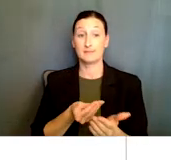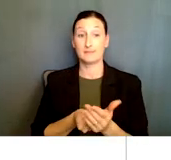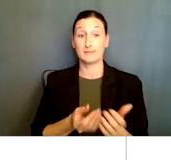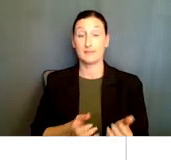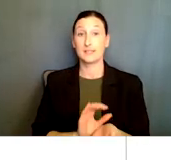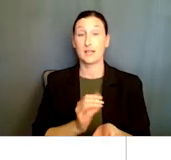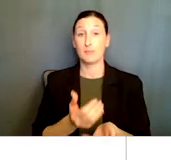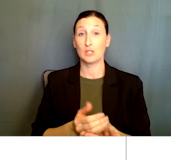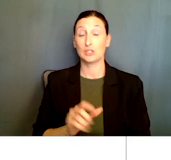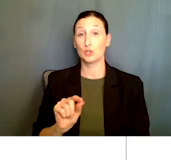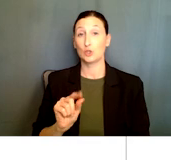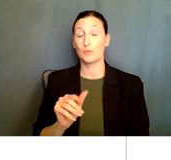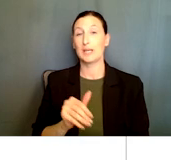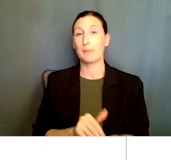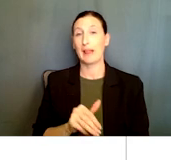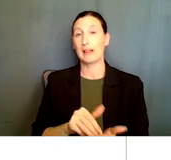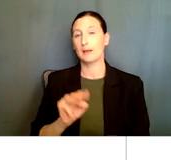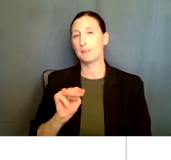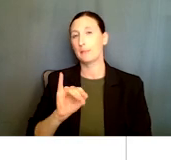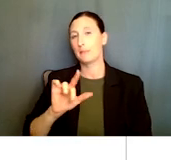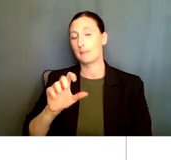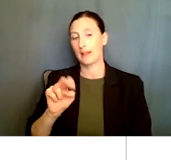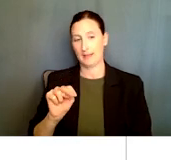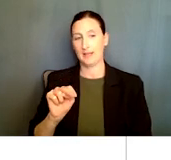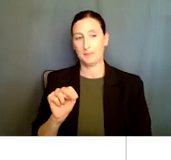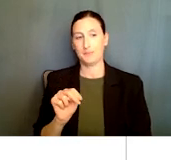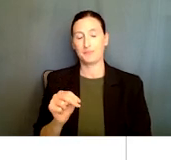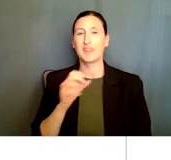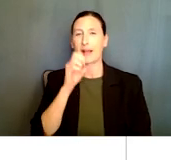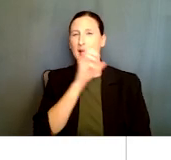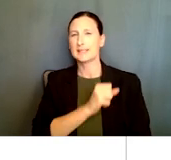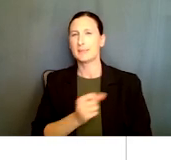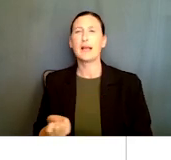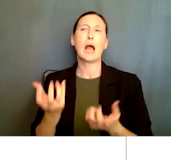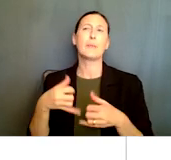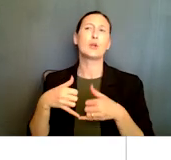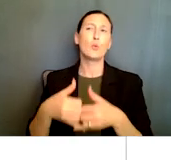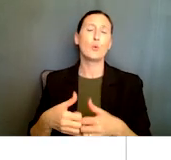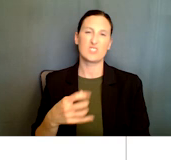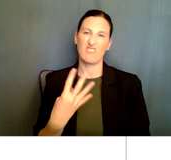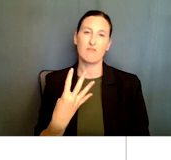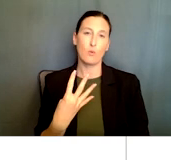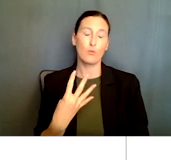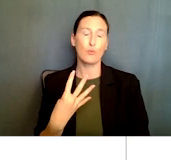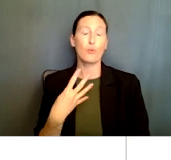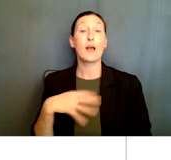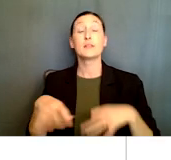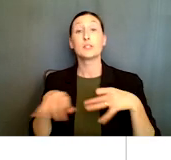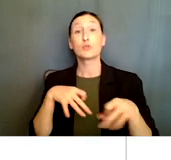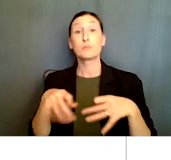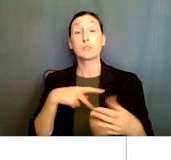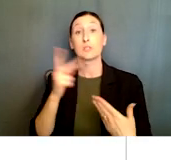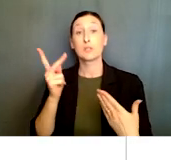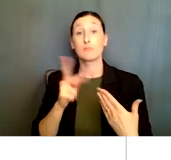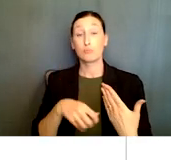Their estimated number of awards is about four. And also the description of the project is